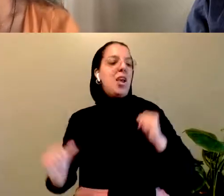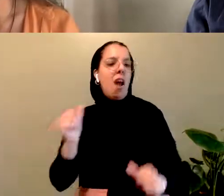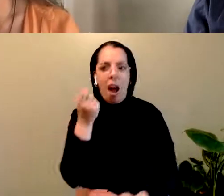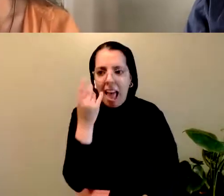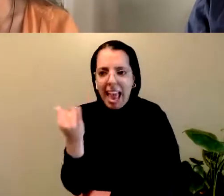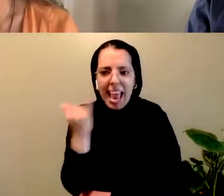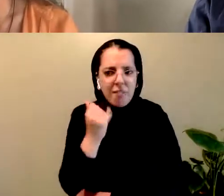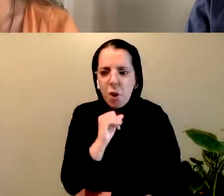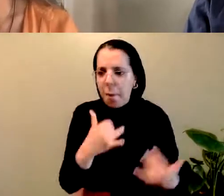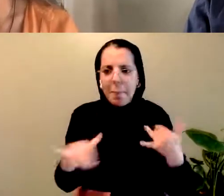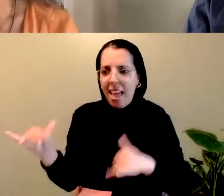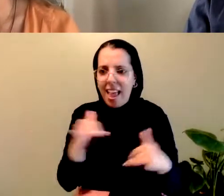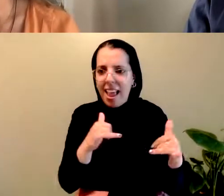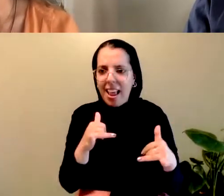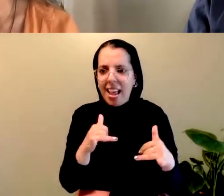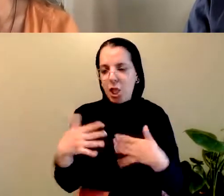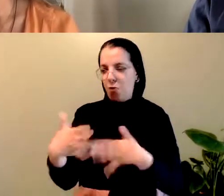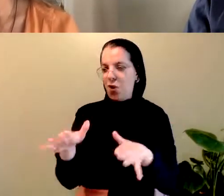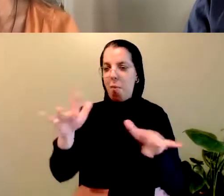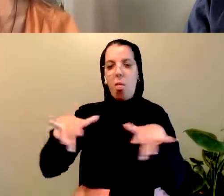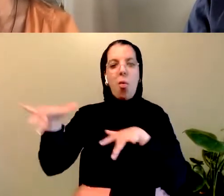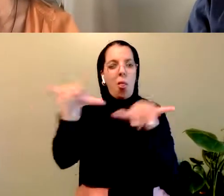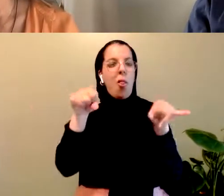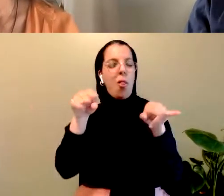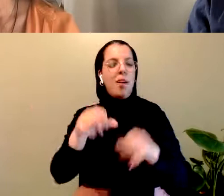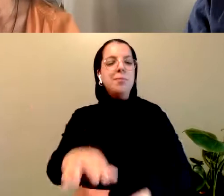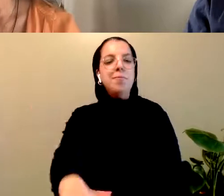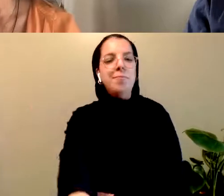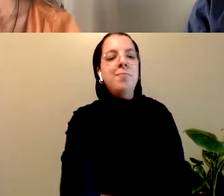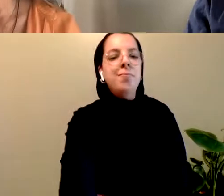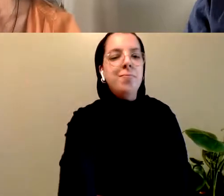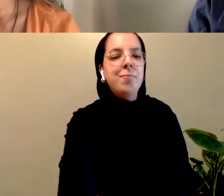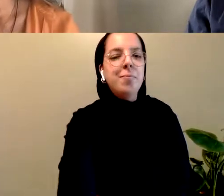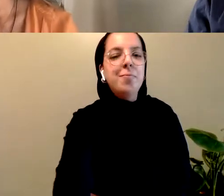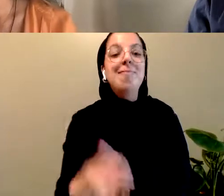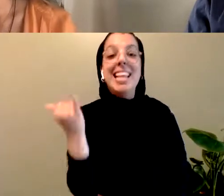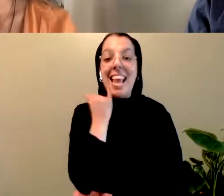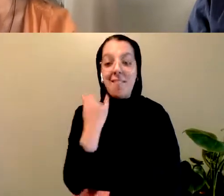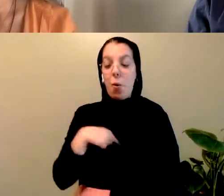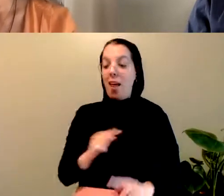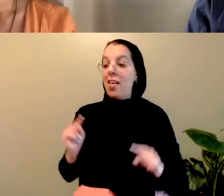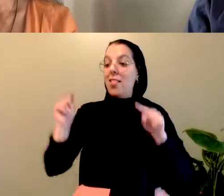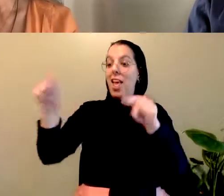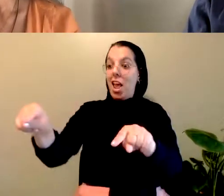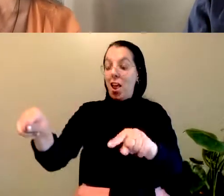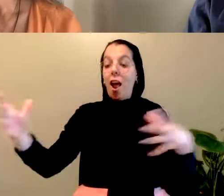just an empty room. Our collective presence and the attention make the theatre, not the room.